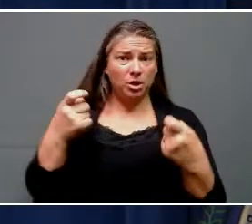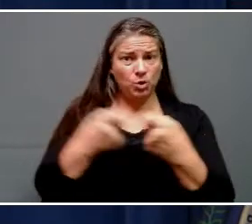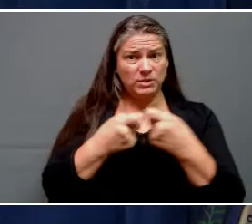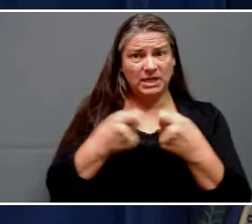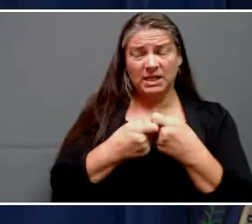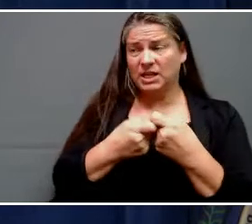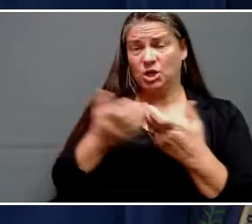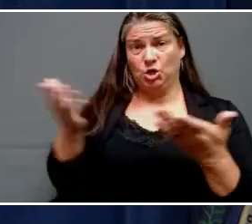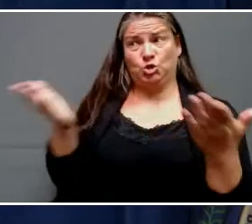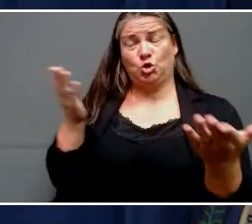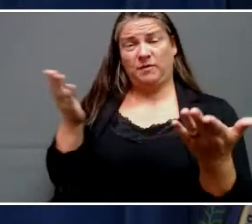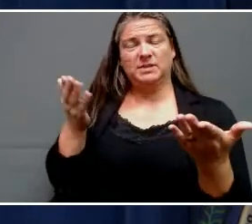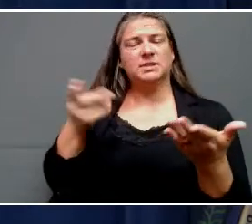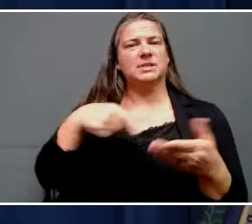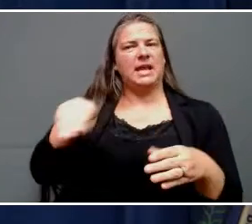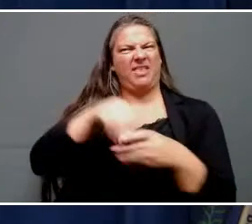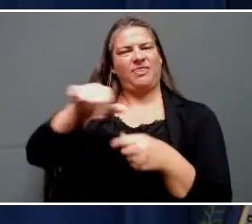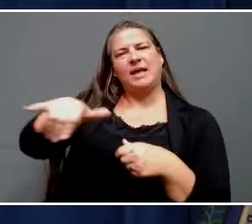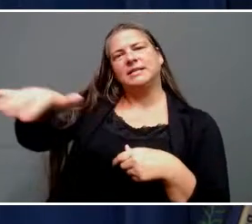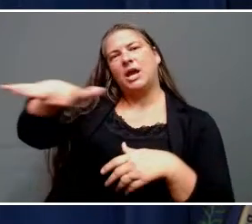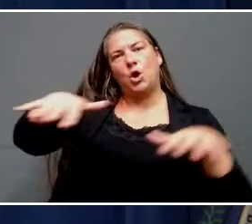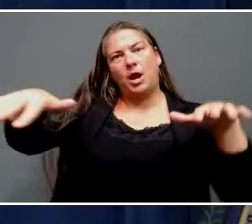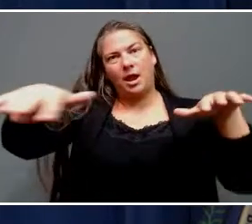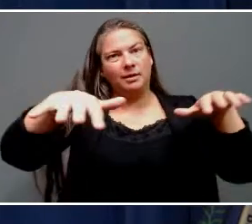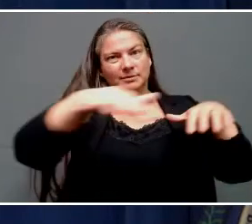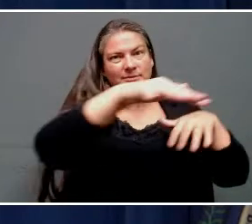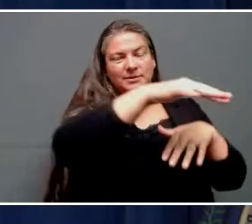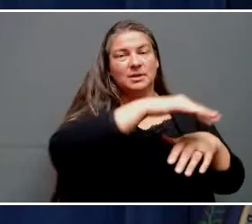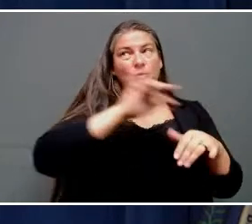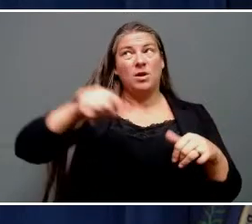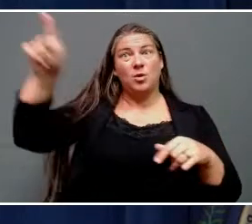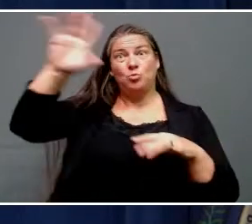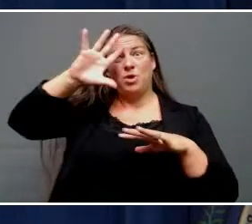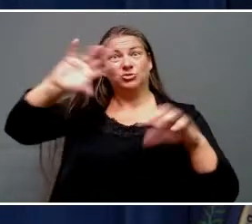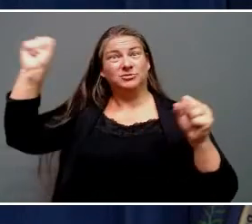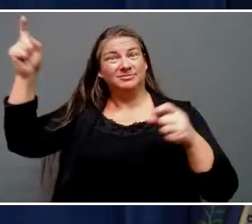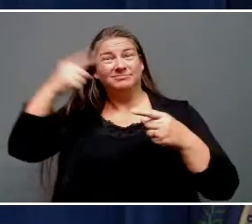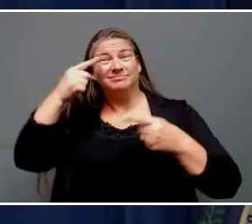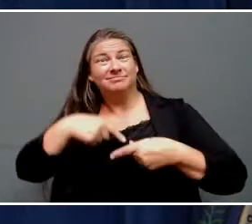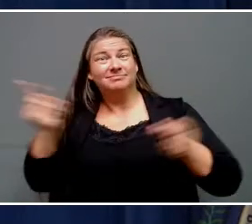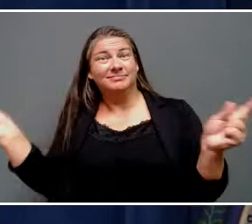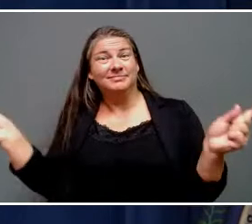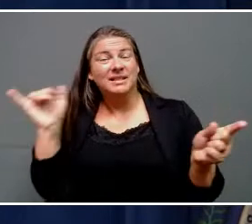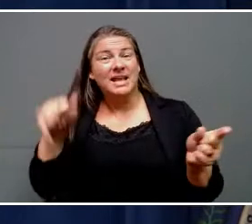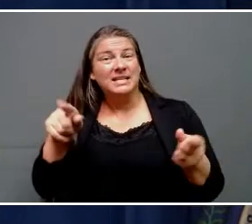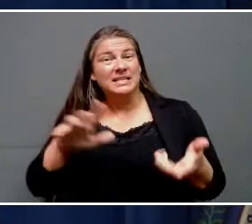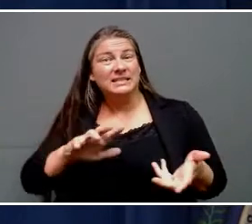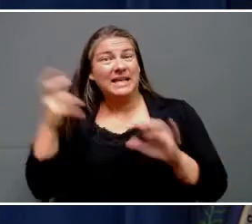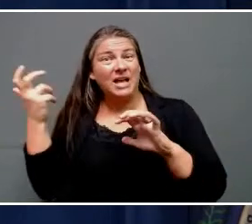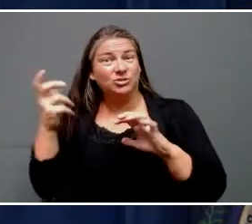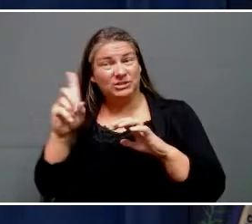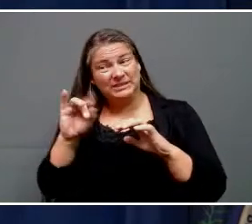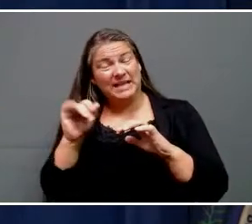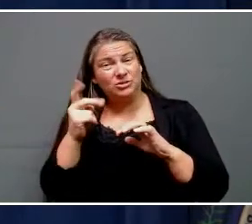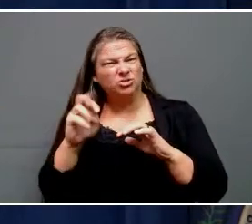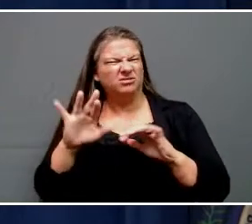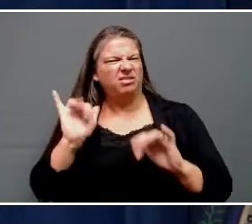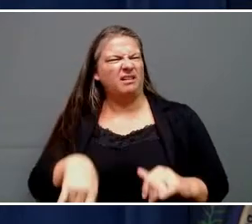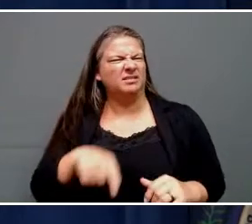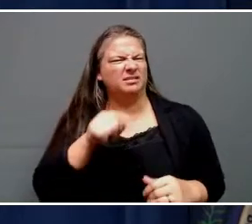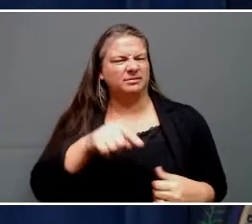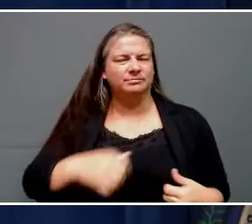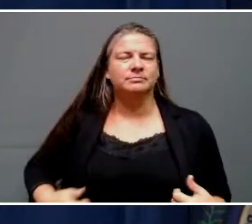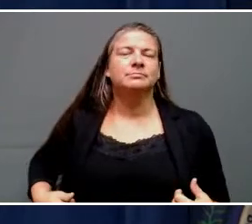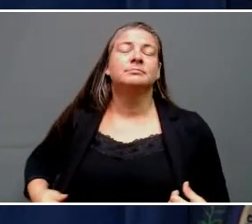located in the areas named in the Presidential Declaration of Major Disaster. The use can include